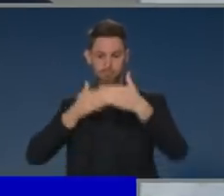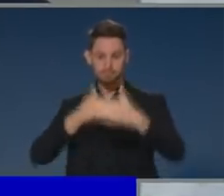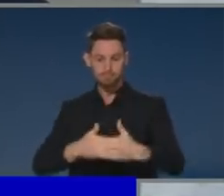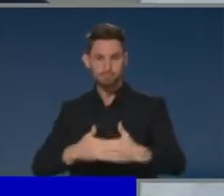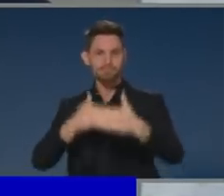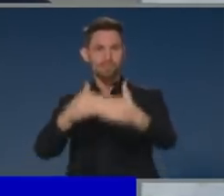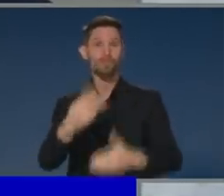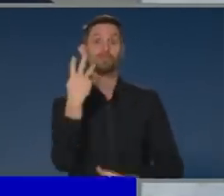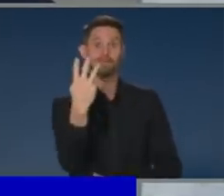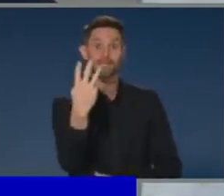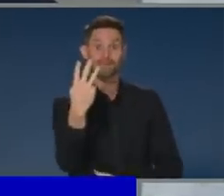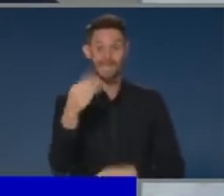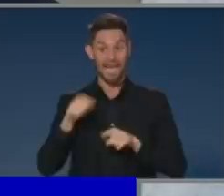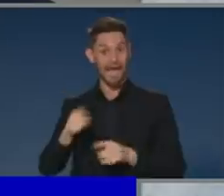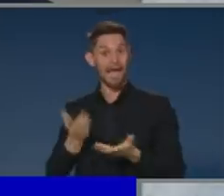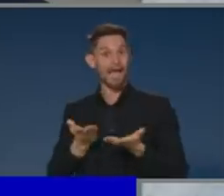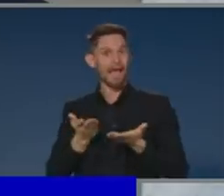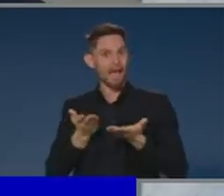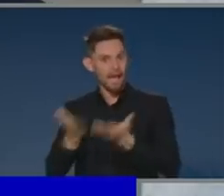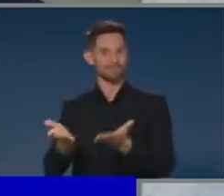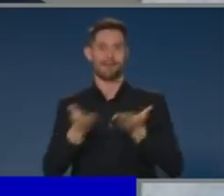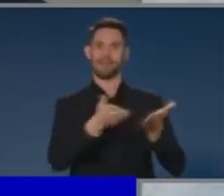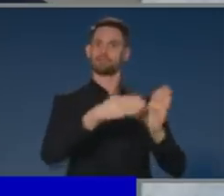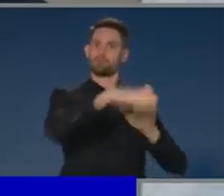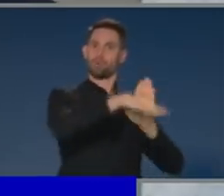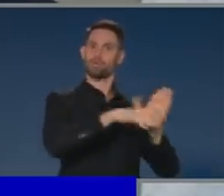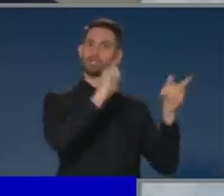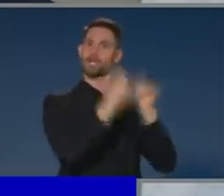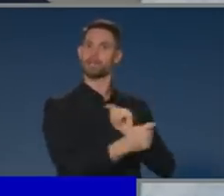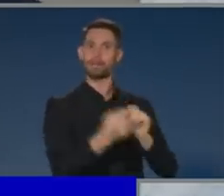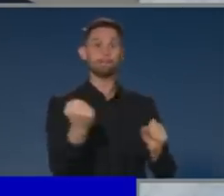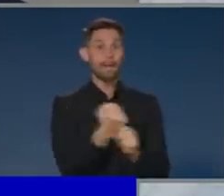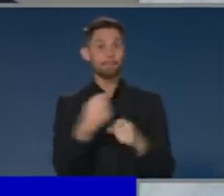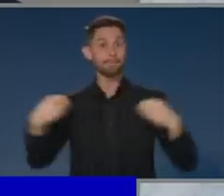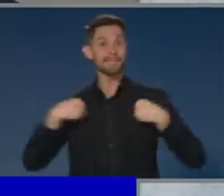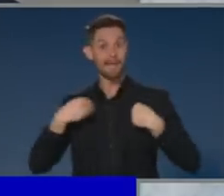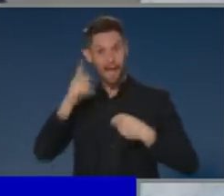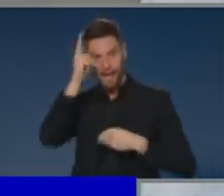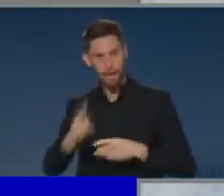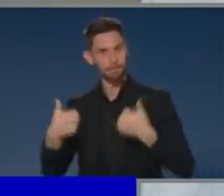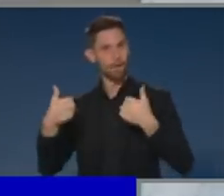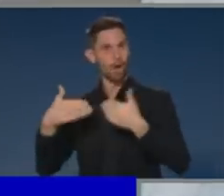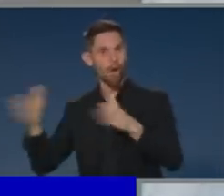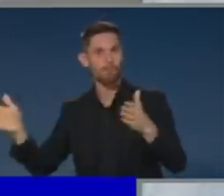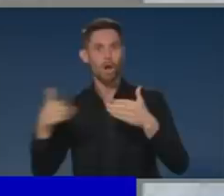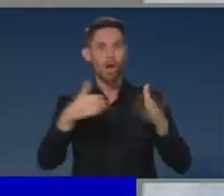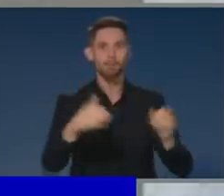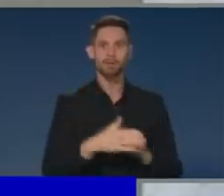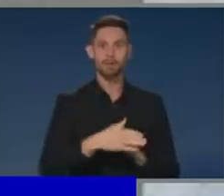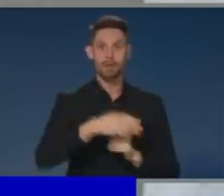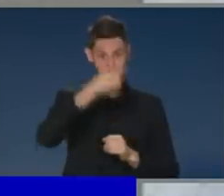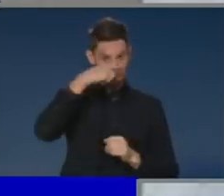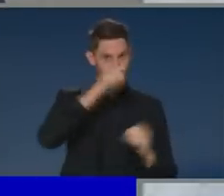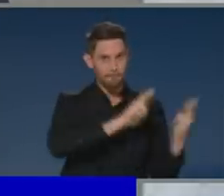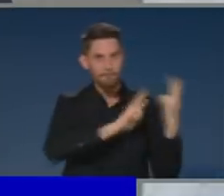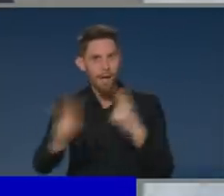Australia, and taking those first steps to see Australians get back into those jobs. Now the task is